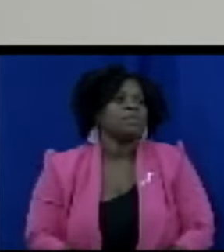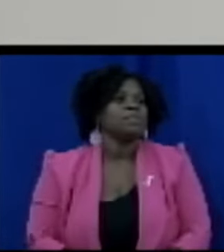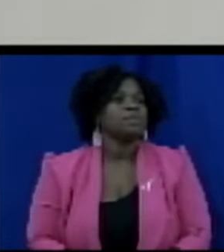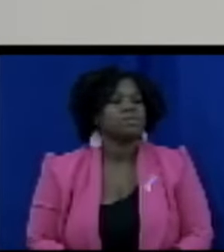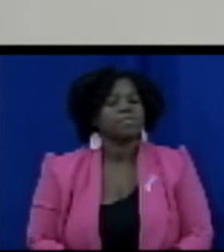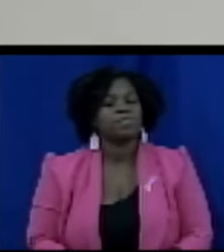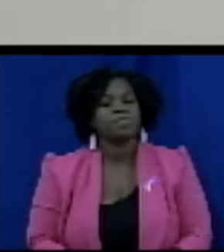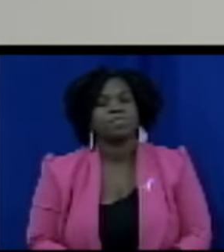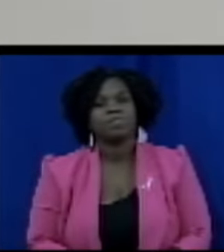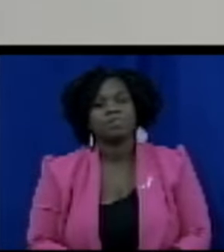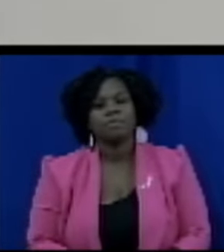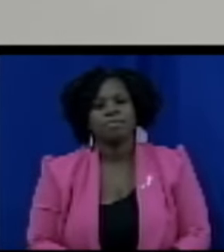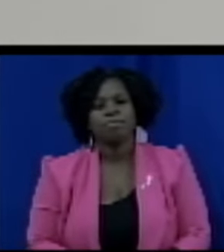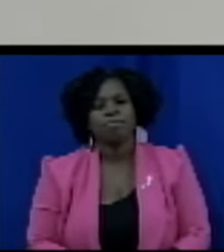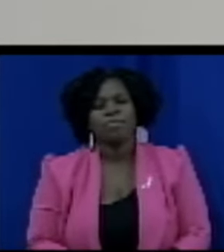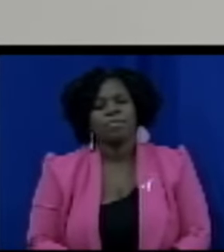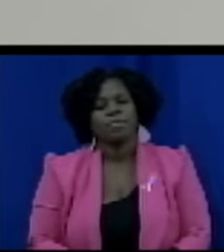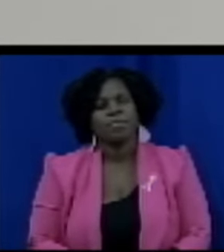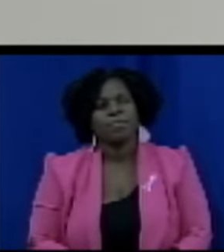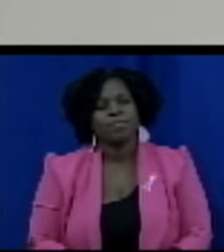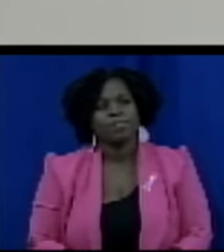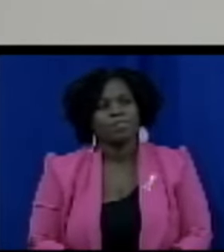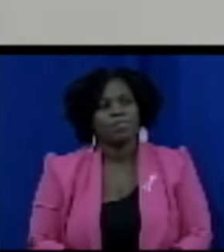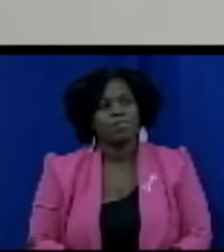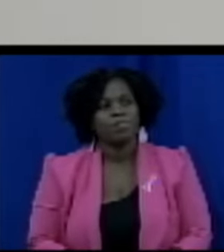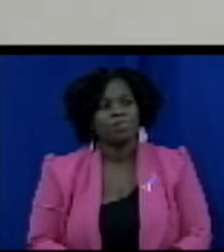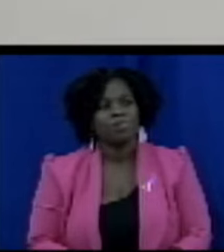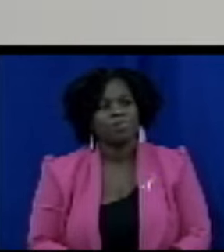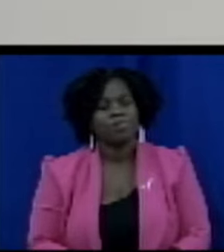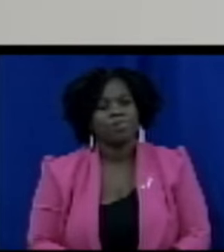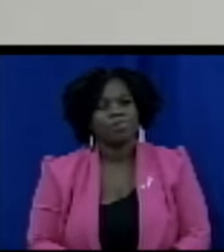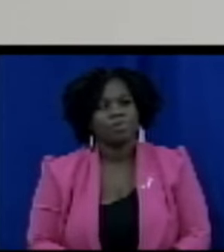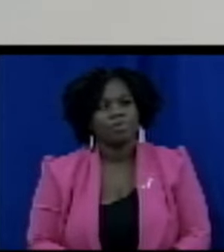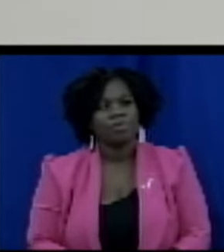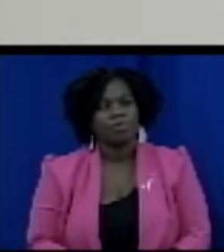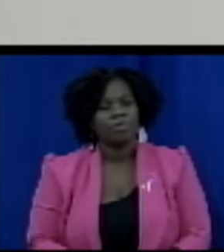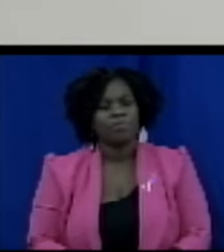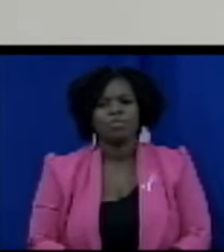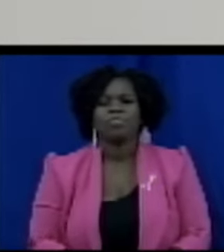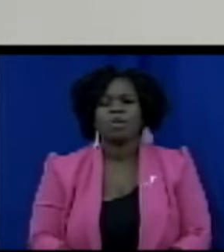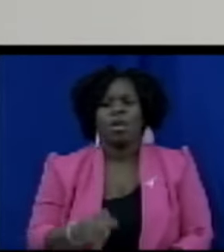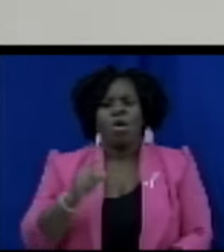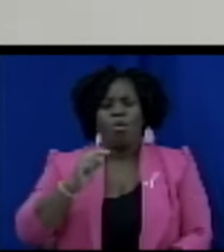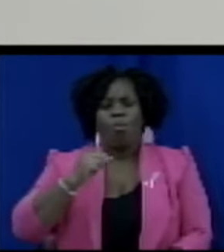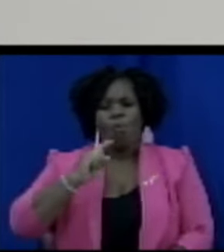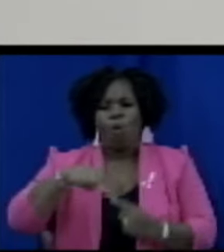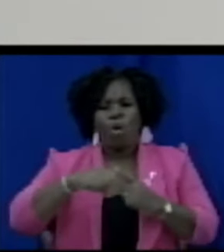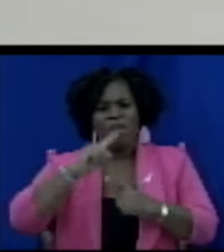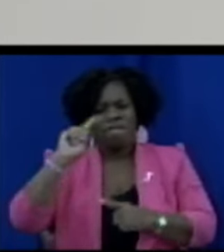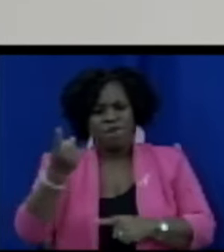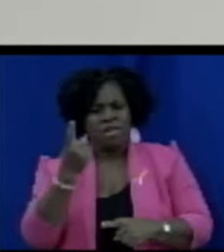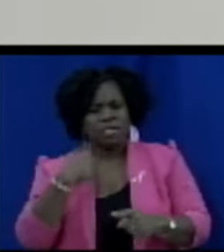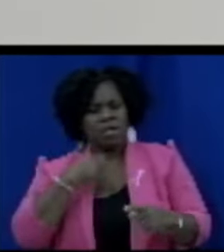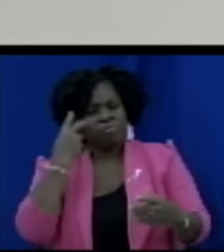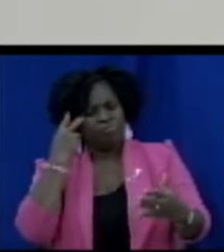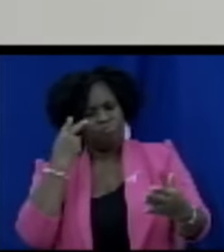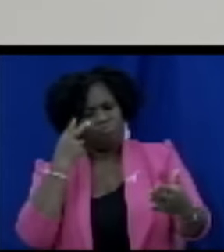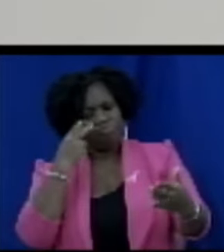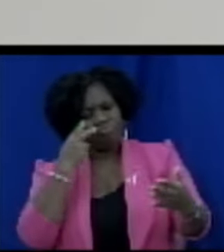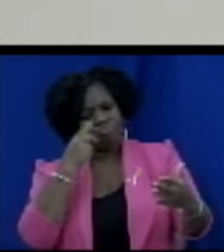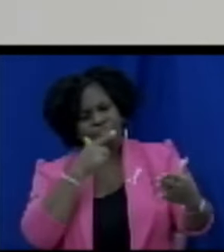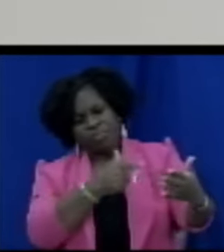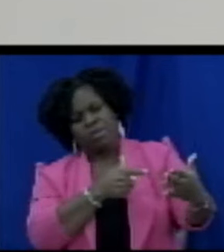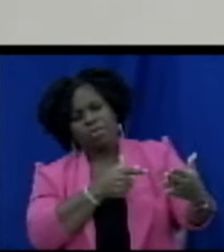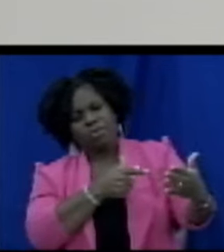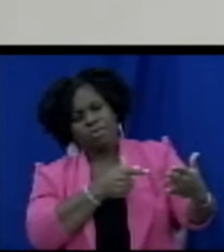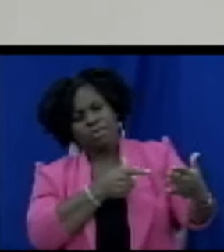I know the move of the bill and when I looked first glance of the bill I was very happy because